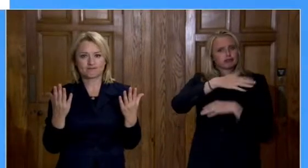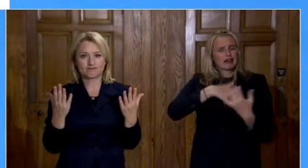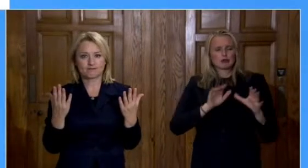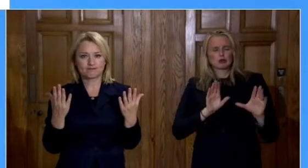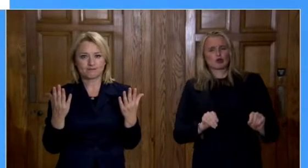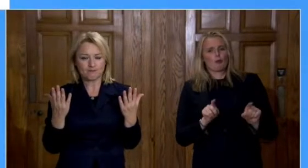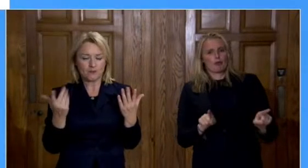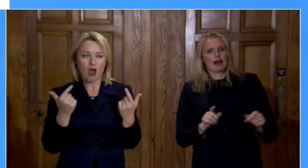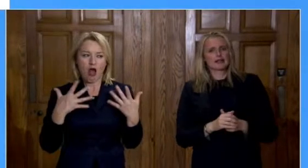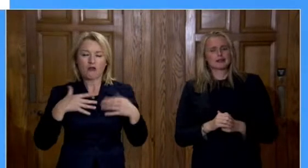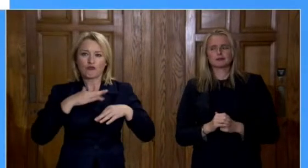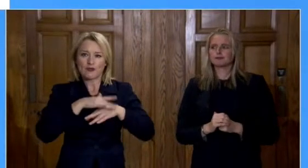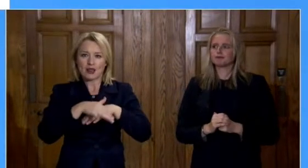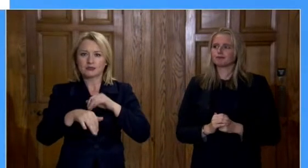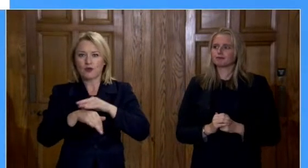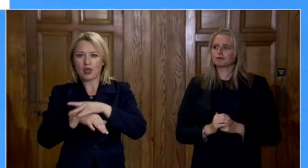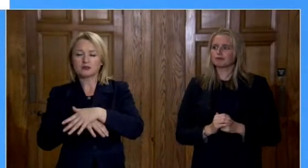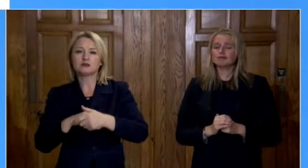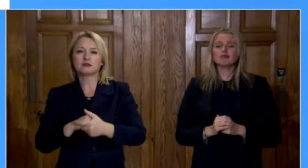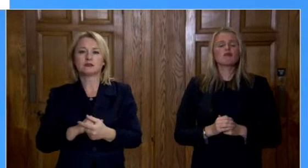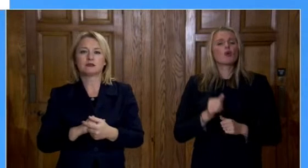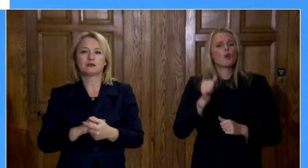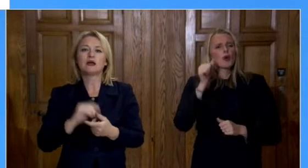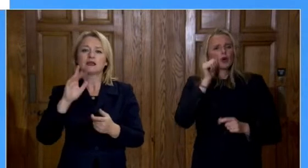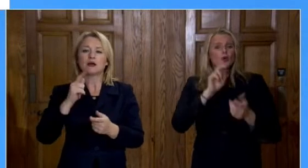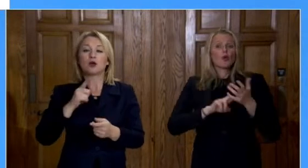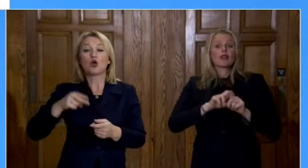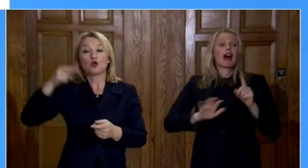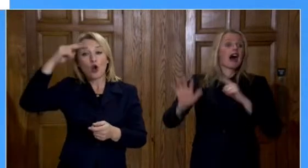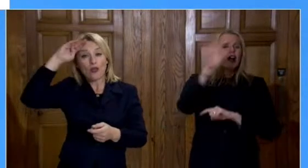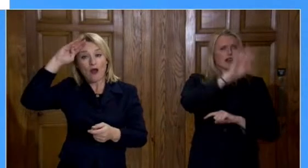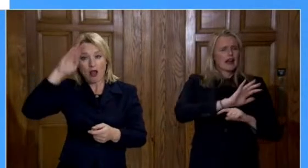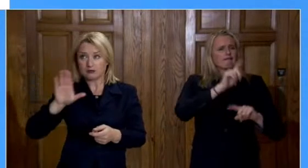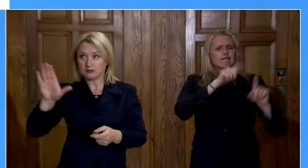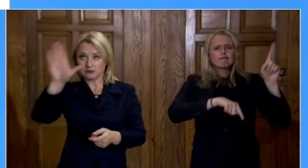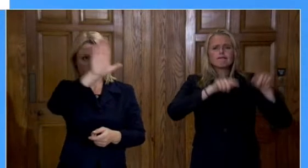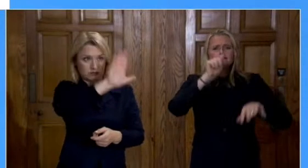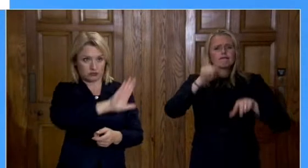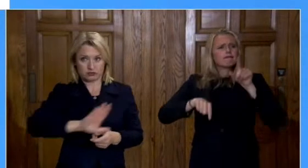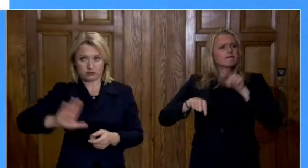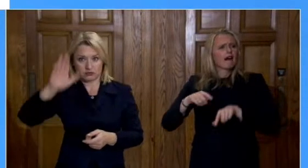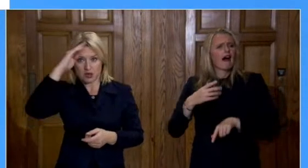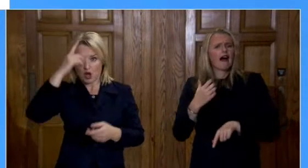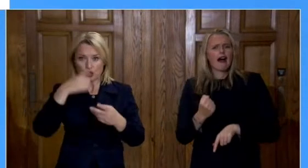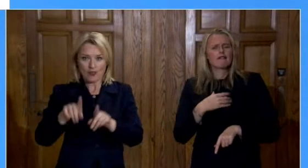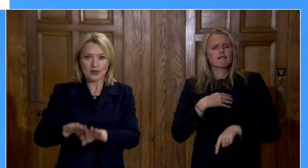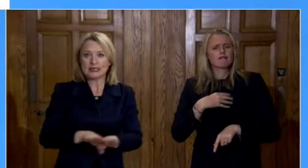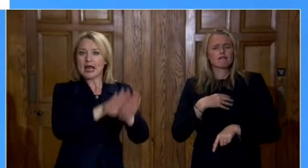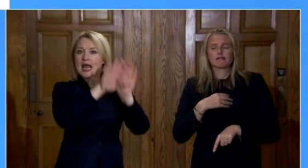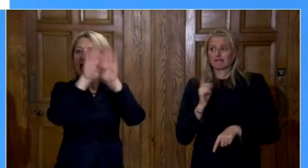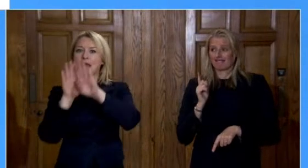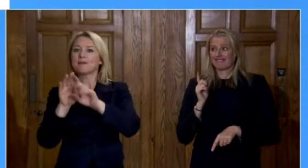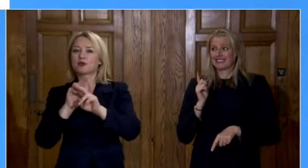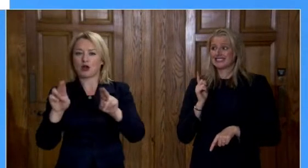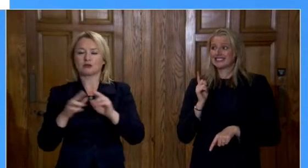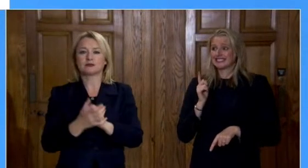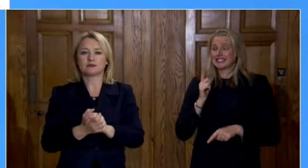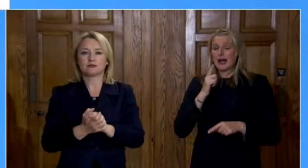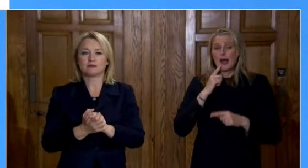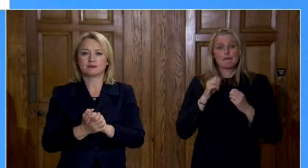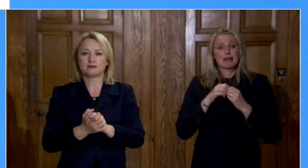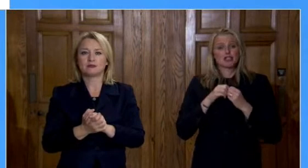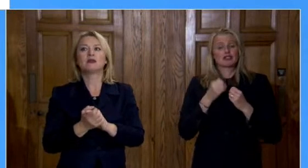Things aren't the same, as we know, as every part of Northern Ireland. This shows the seven-day